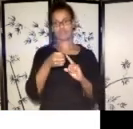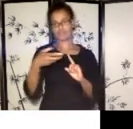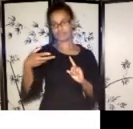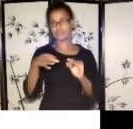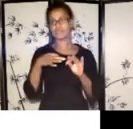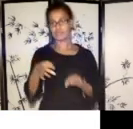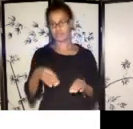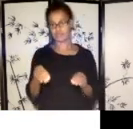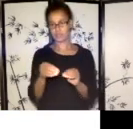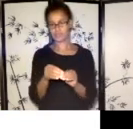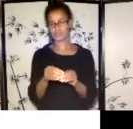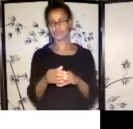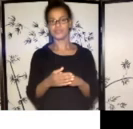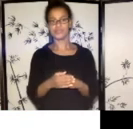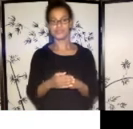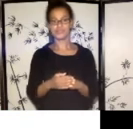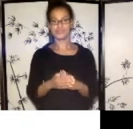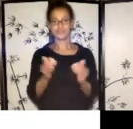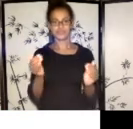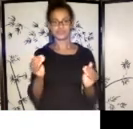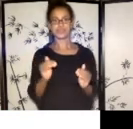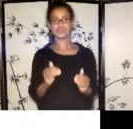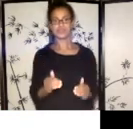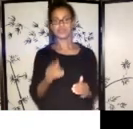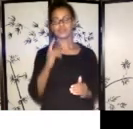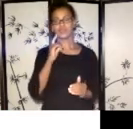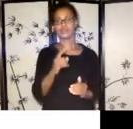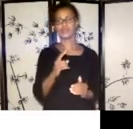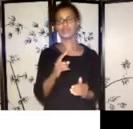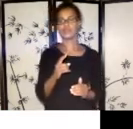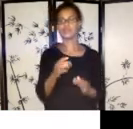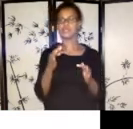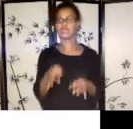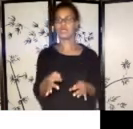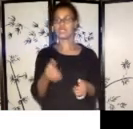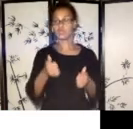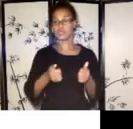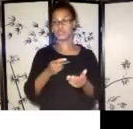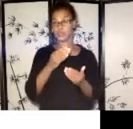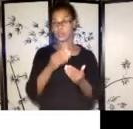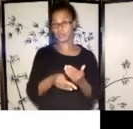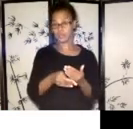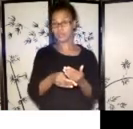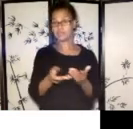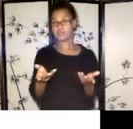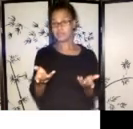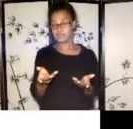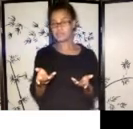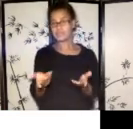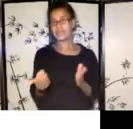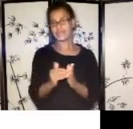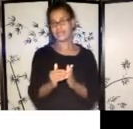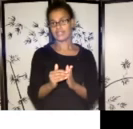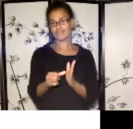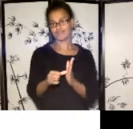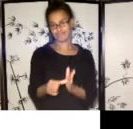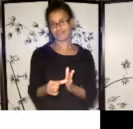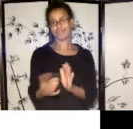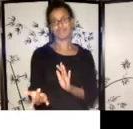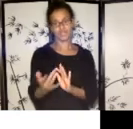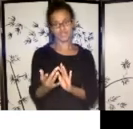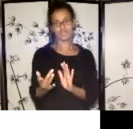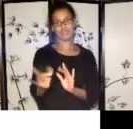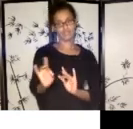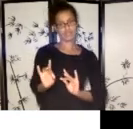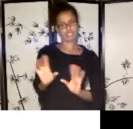Deciding on a program. So yeah, so like I said, please contact us. It's always good to do